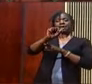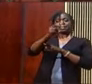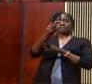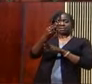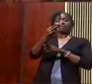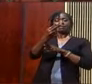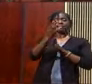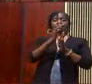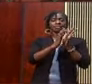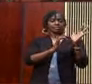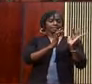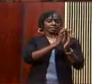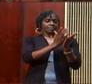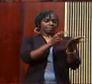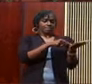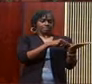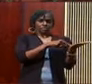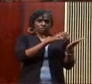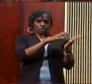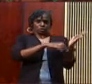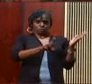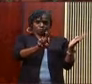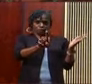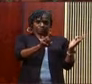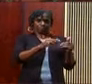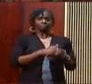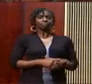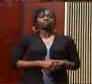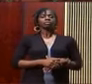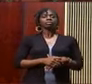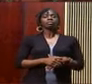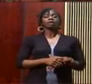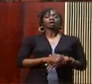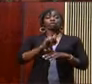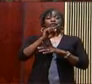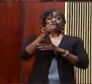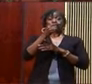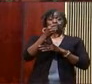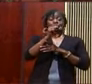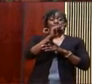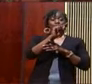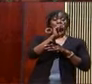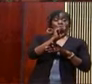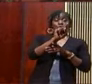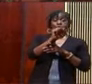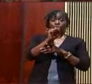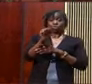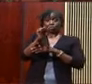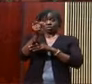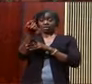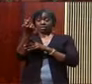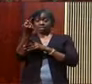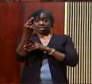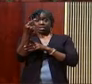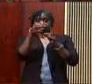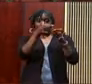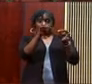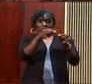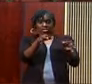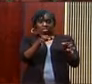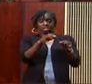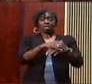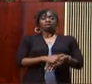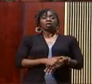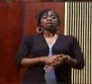what I'm going to do is read in your hearing the first 11 verses. And I'm going to be reading in your hearing from the New